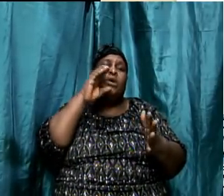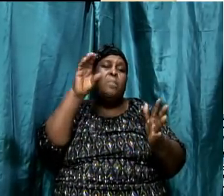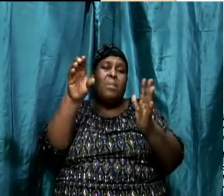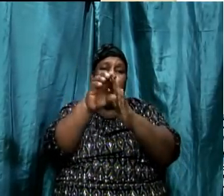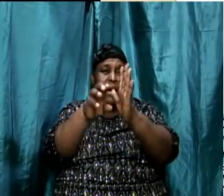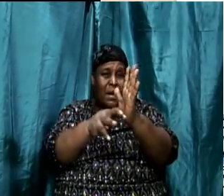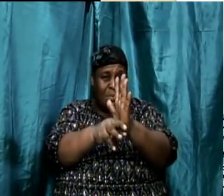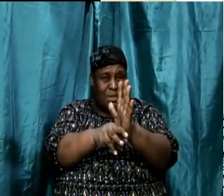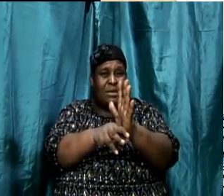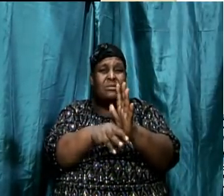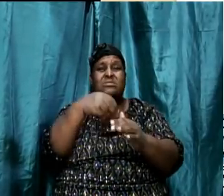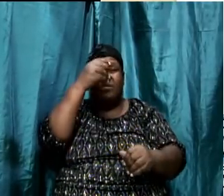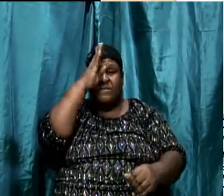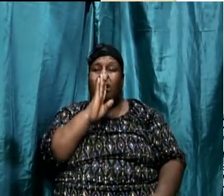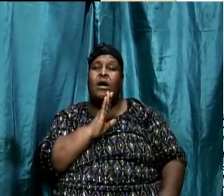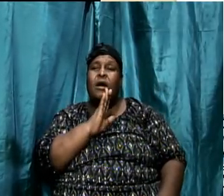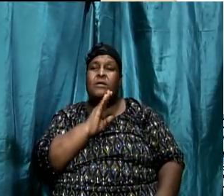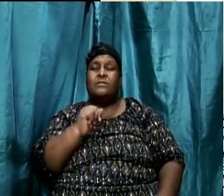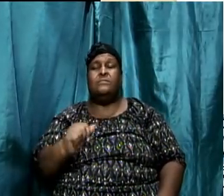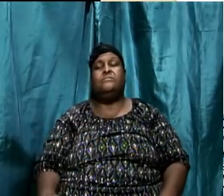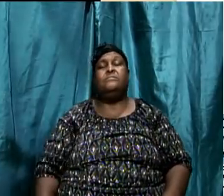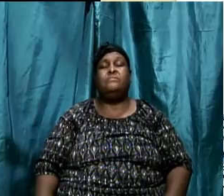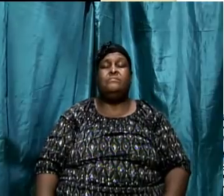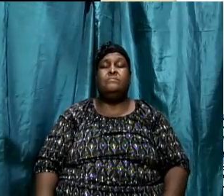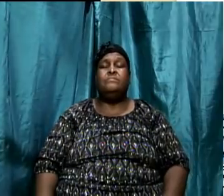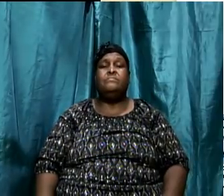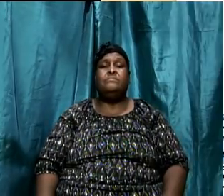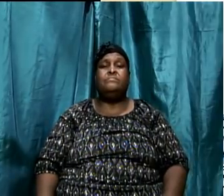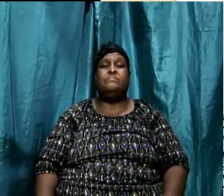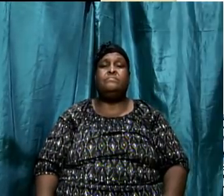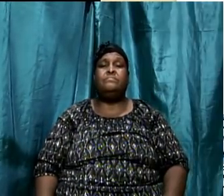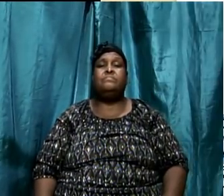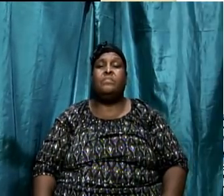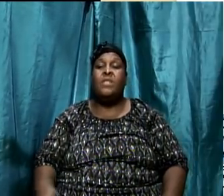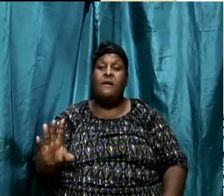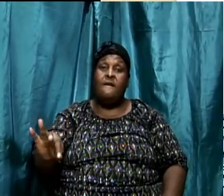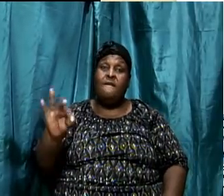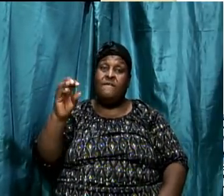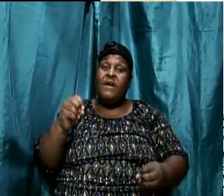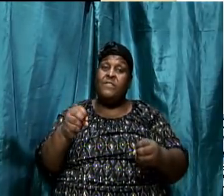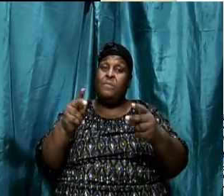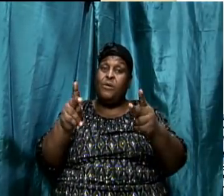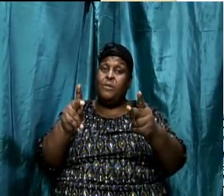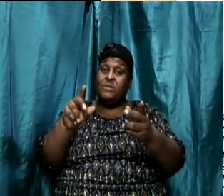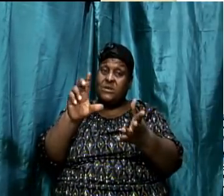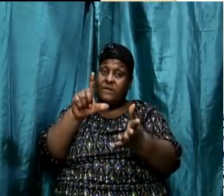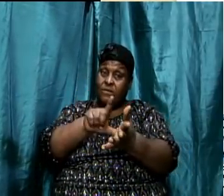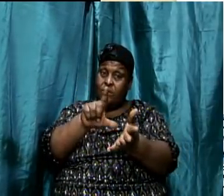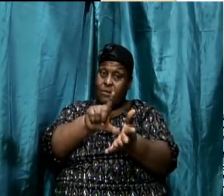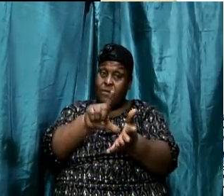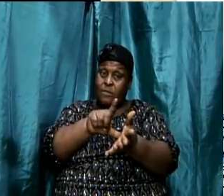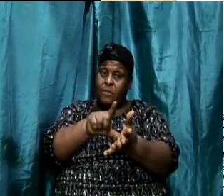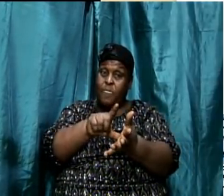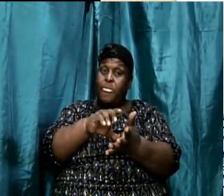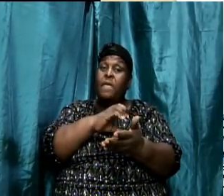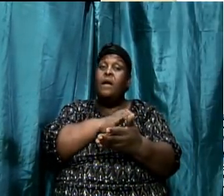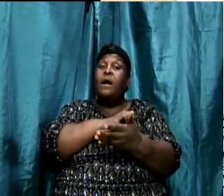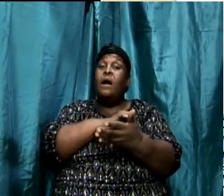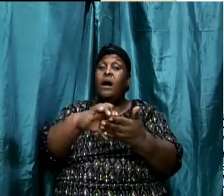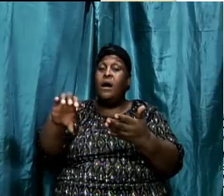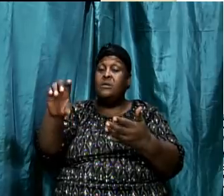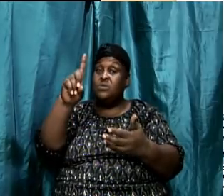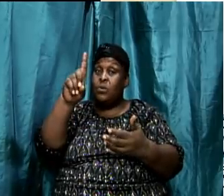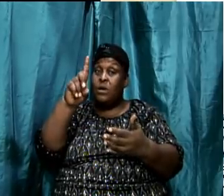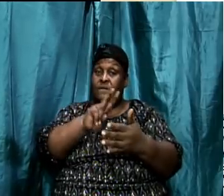told you a while ago about Luke. You can find the purpose of Luke in Acts chapter 1 verse 8